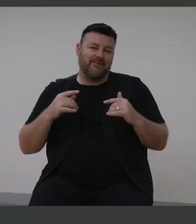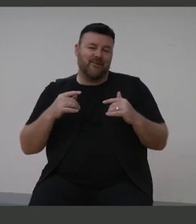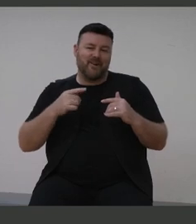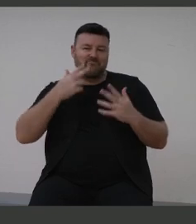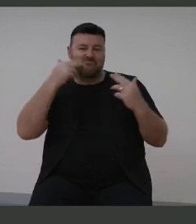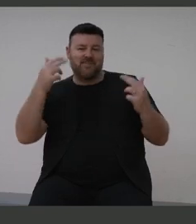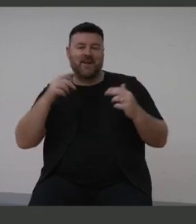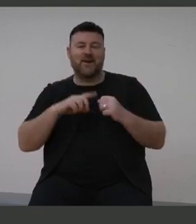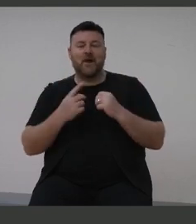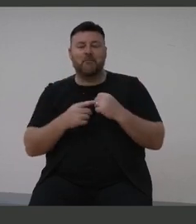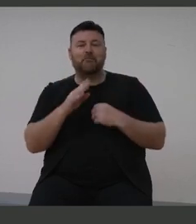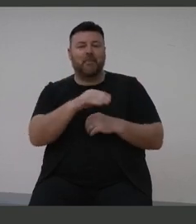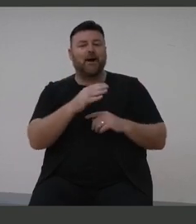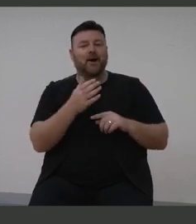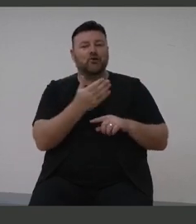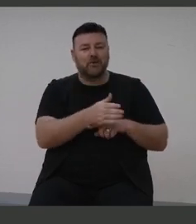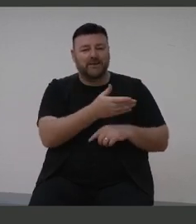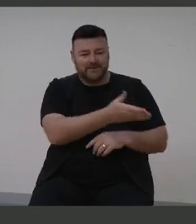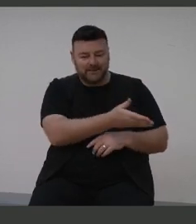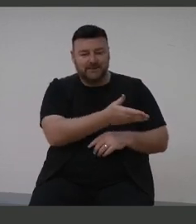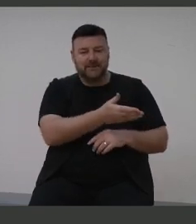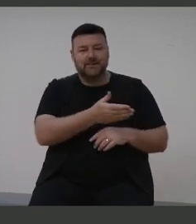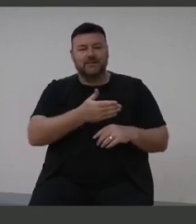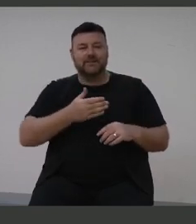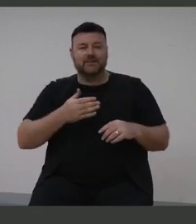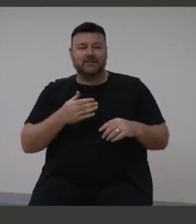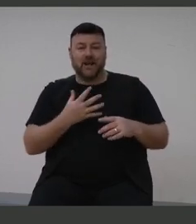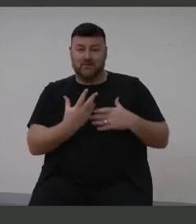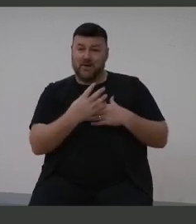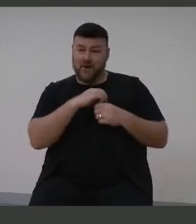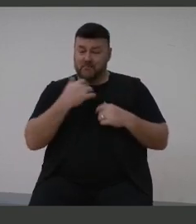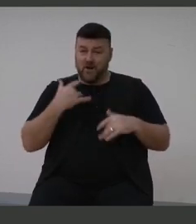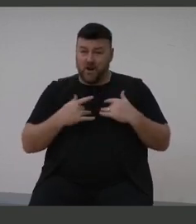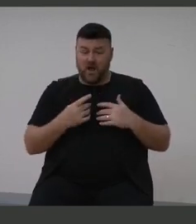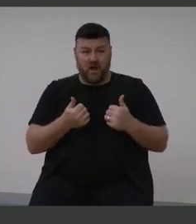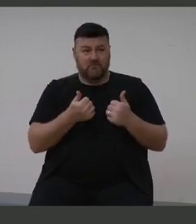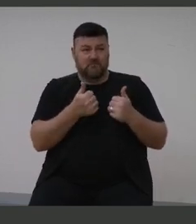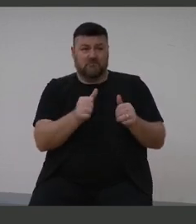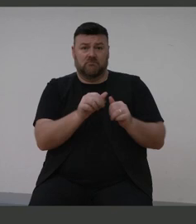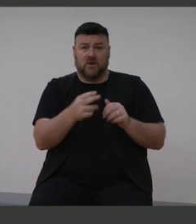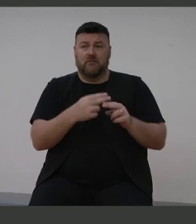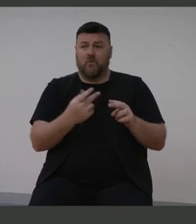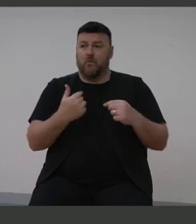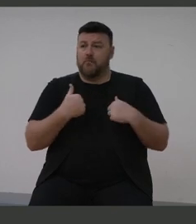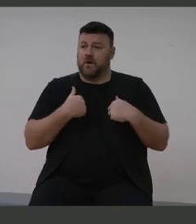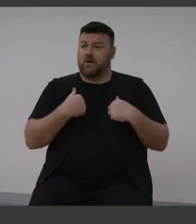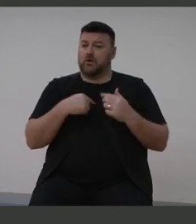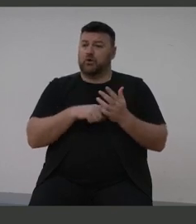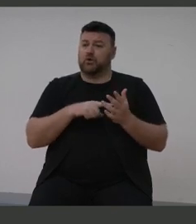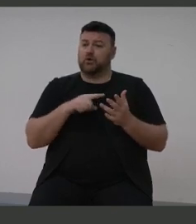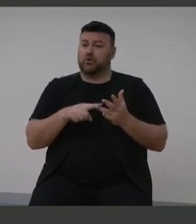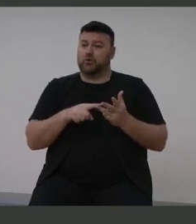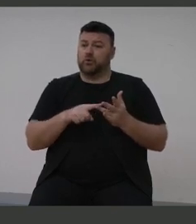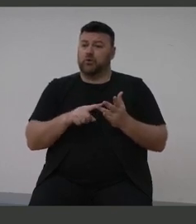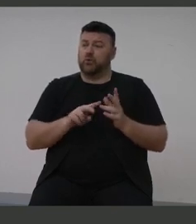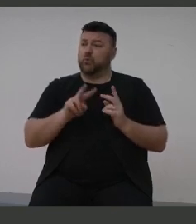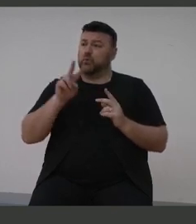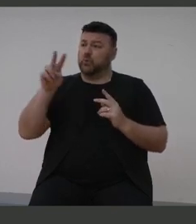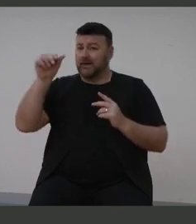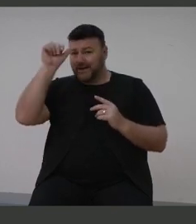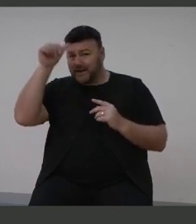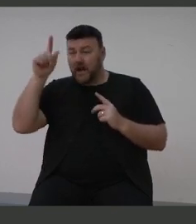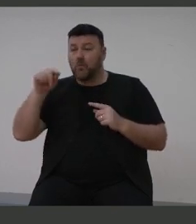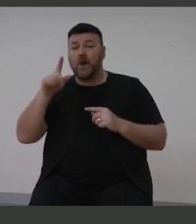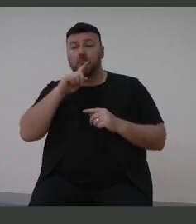my life. This is my chance, I guess, in Australia and certainly over in India, where you are looked upon as differently when you